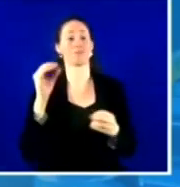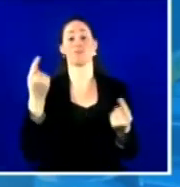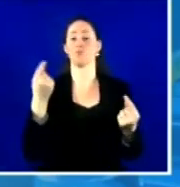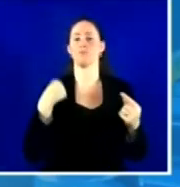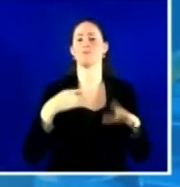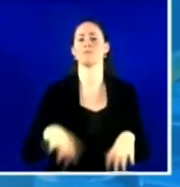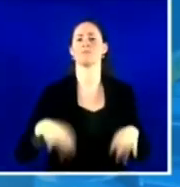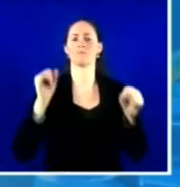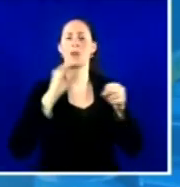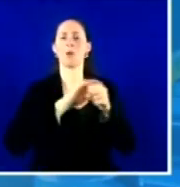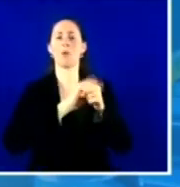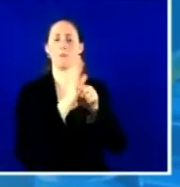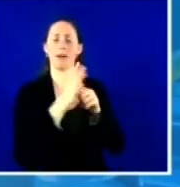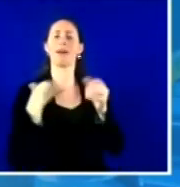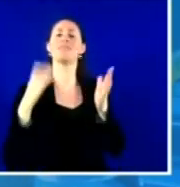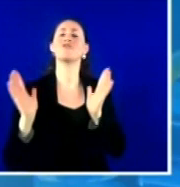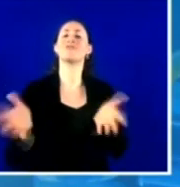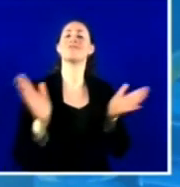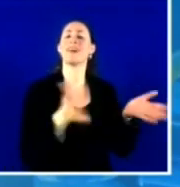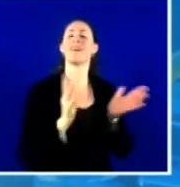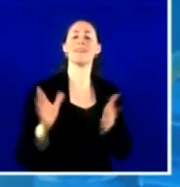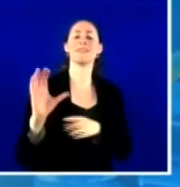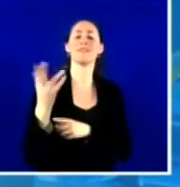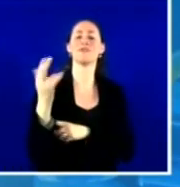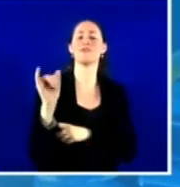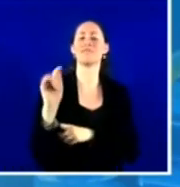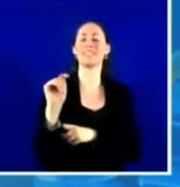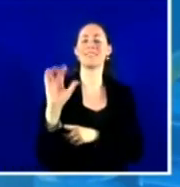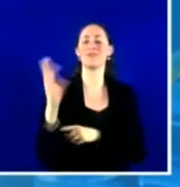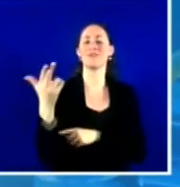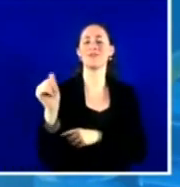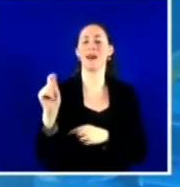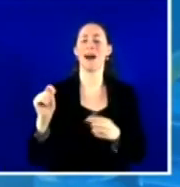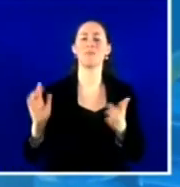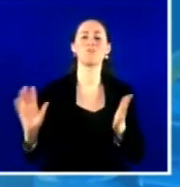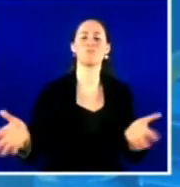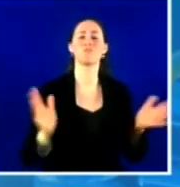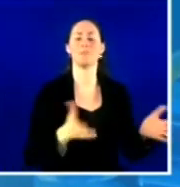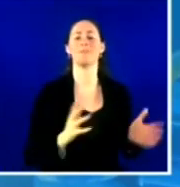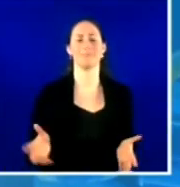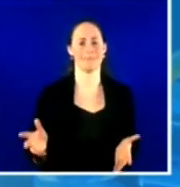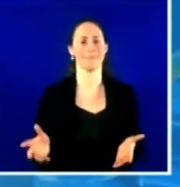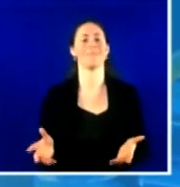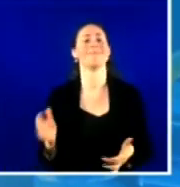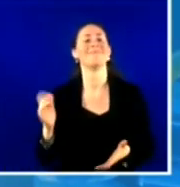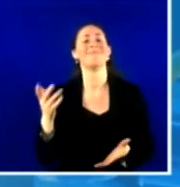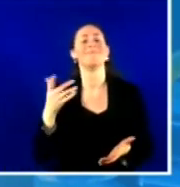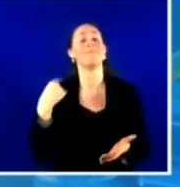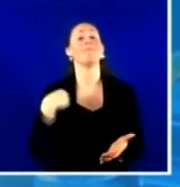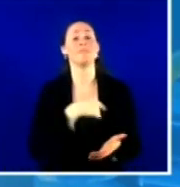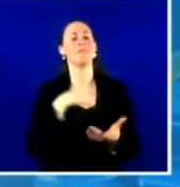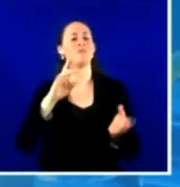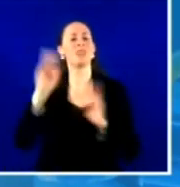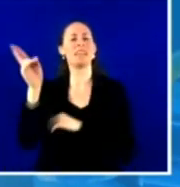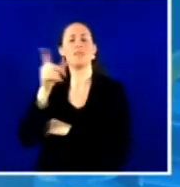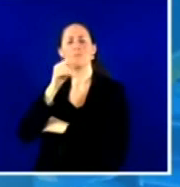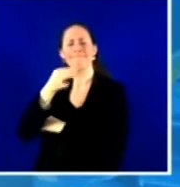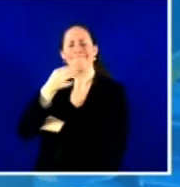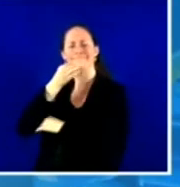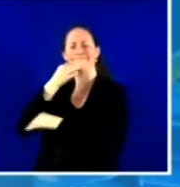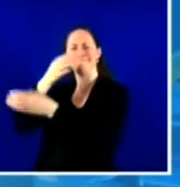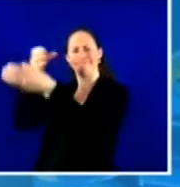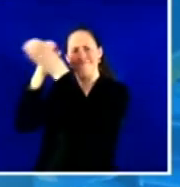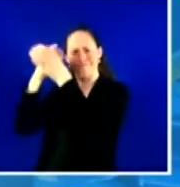women of reproductive age, um, where we had, um, a group of experts that came to really listen, uh,